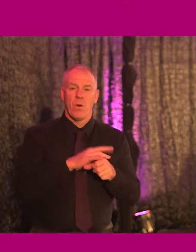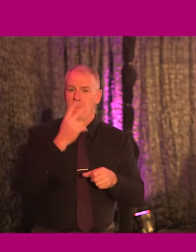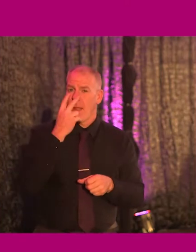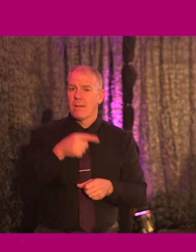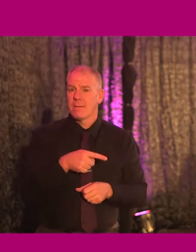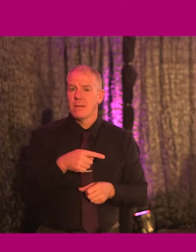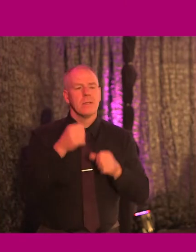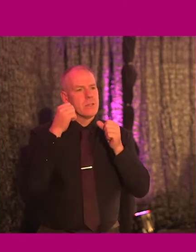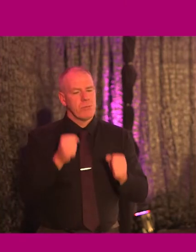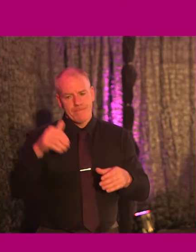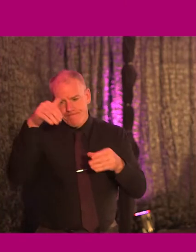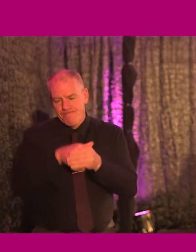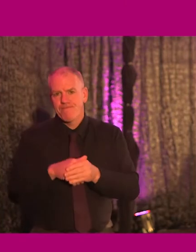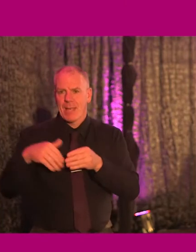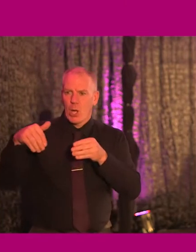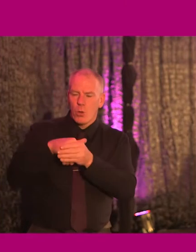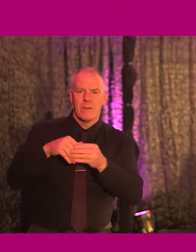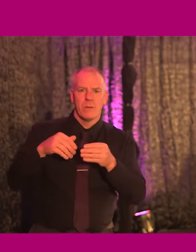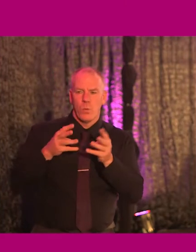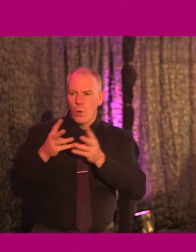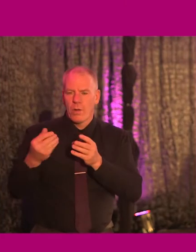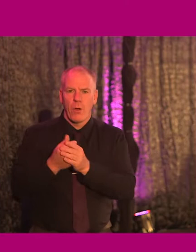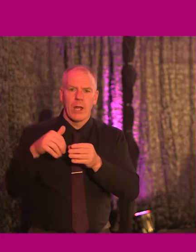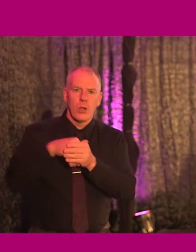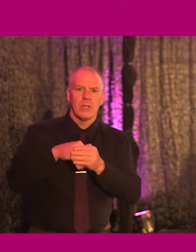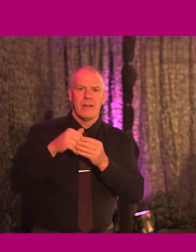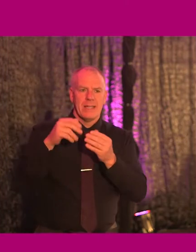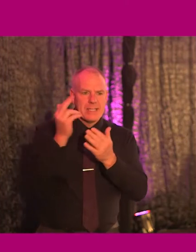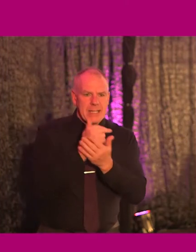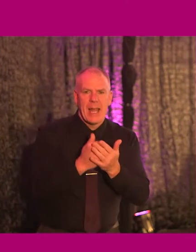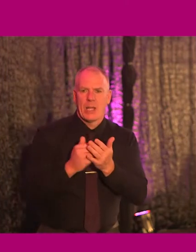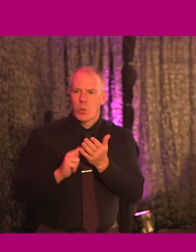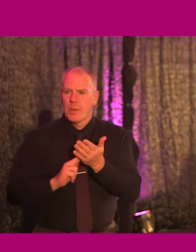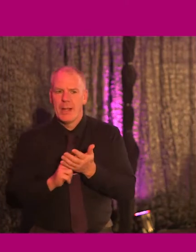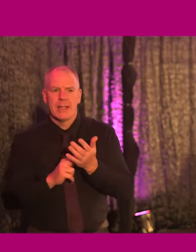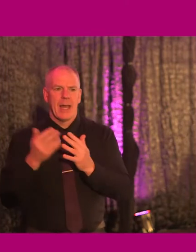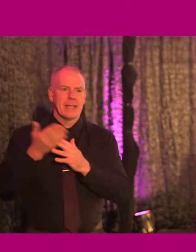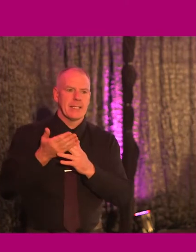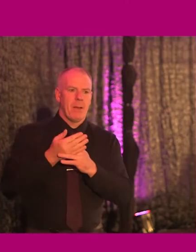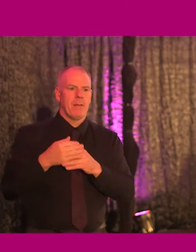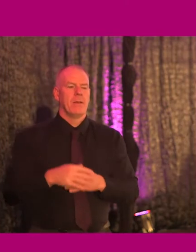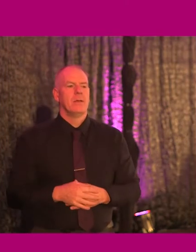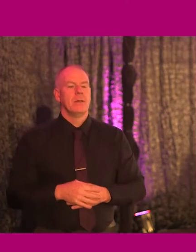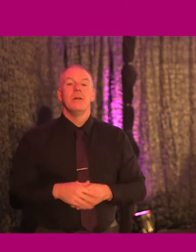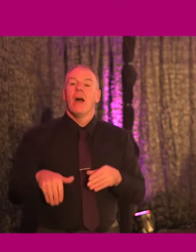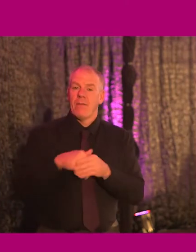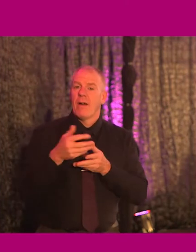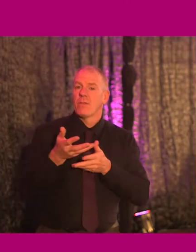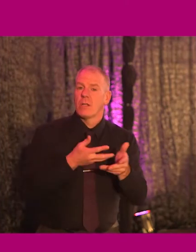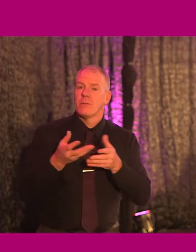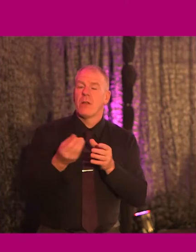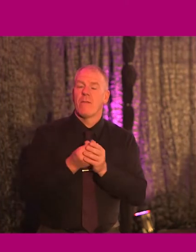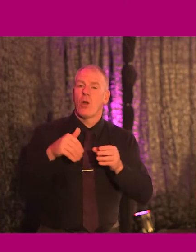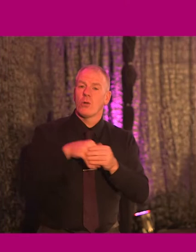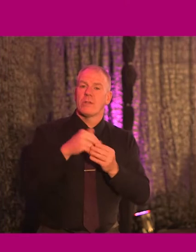always had a strong interest in areas of inclusive design, usability and accessibility. He was involved in the consultation regarding the inclusive design